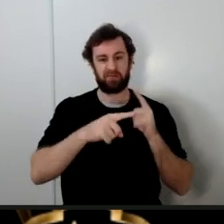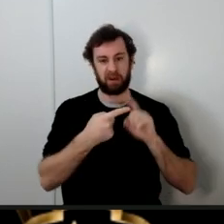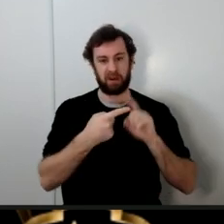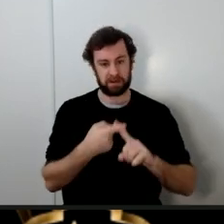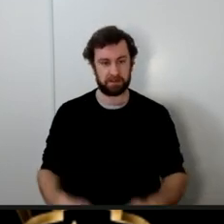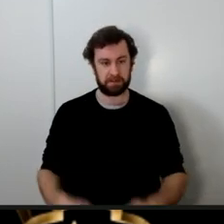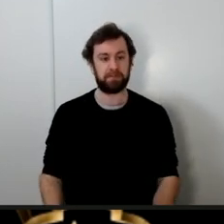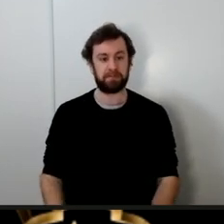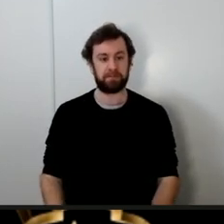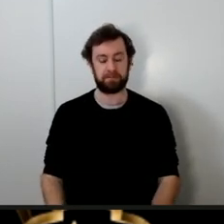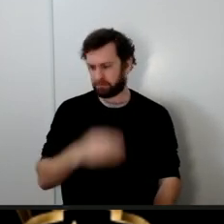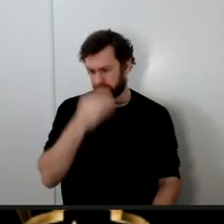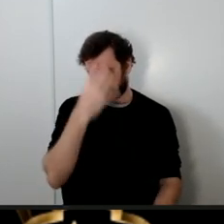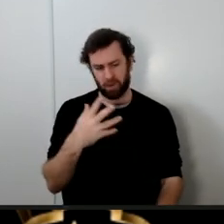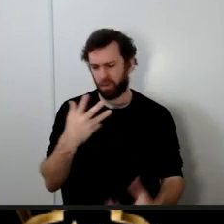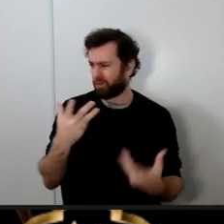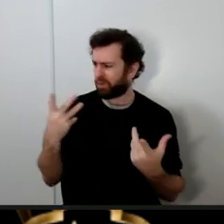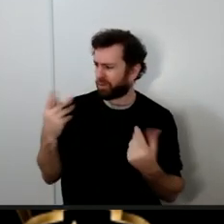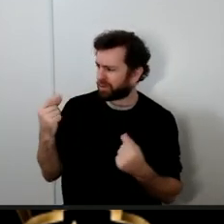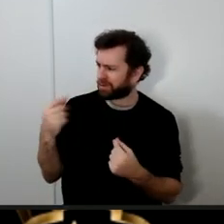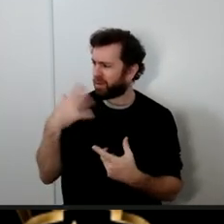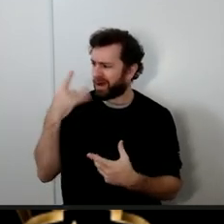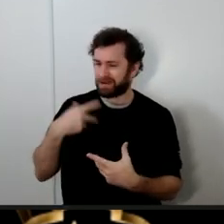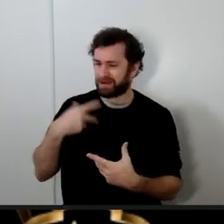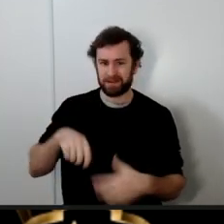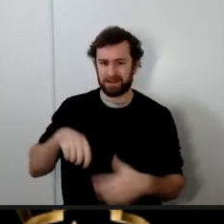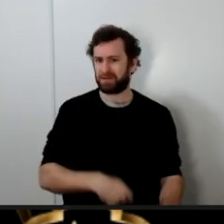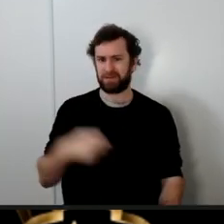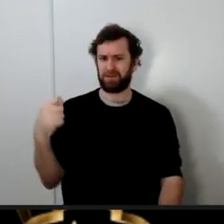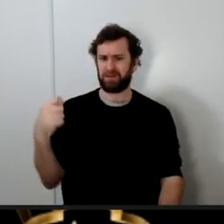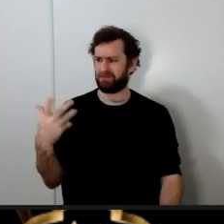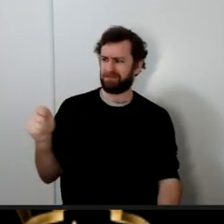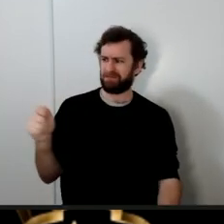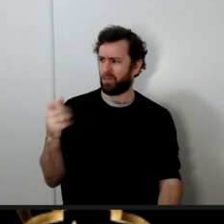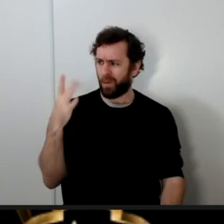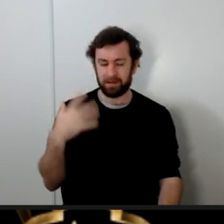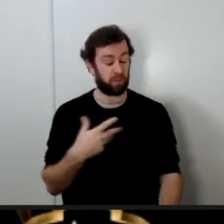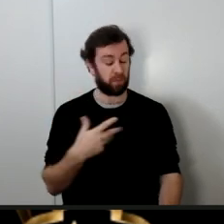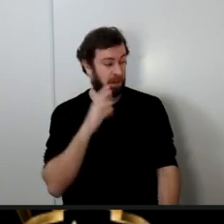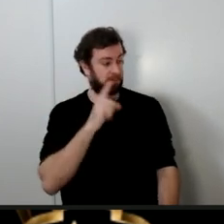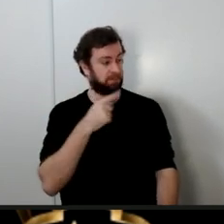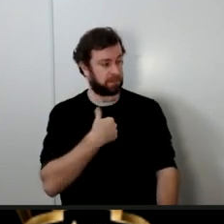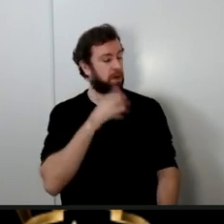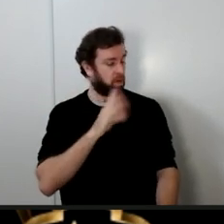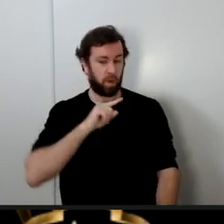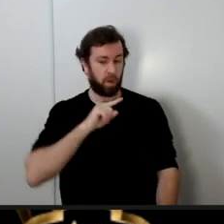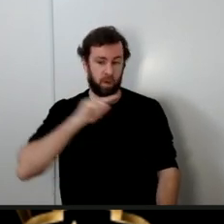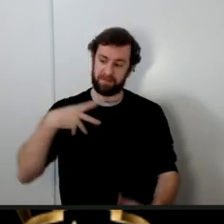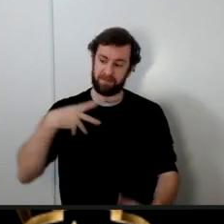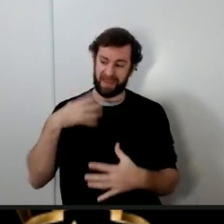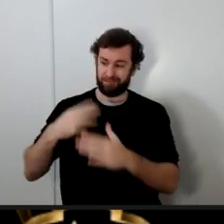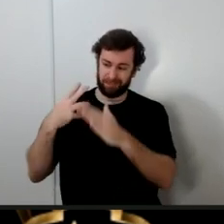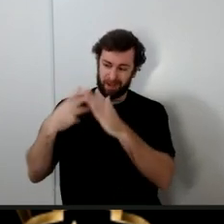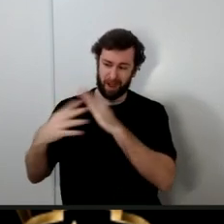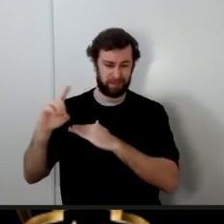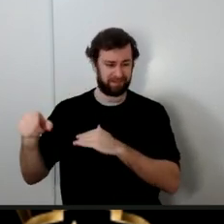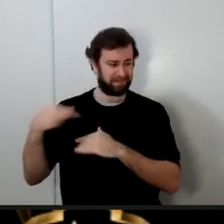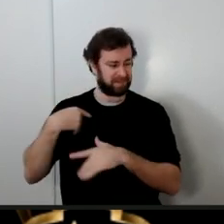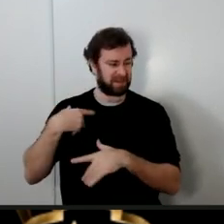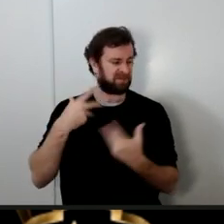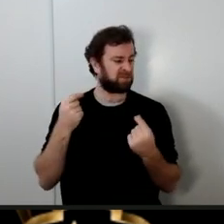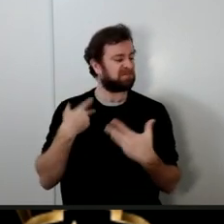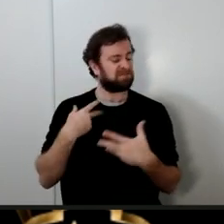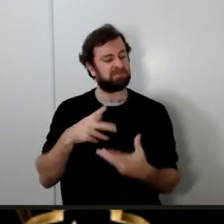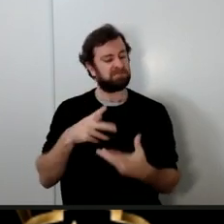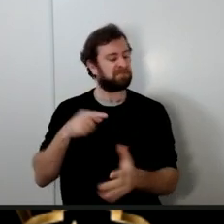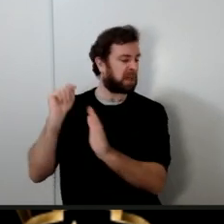he told him what are you doing why do you have your sword unsheathed he said well I am going to get rid of this Muhammad he told him you want to